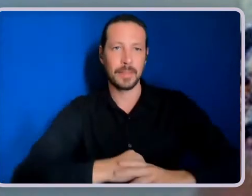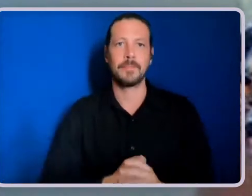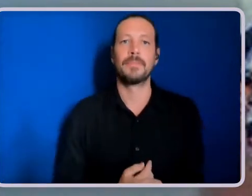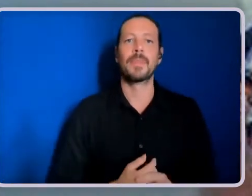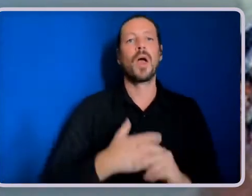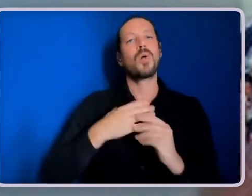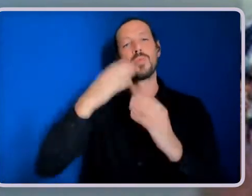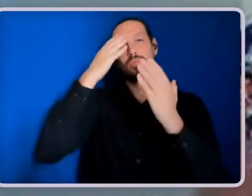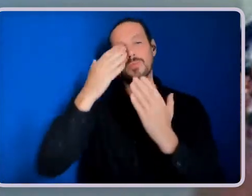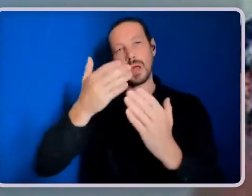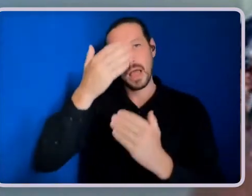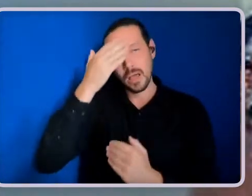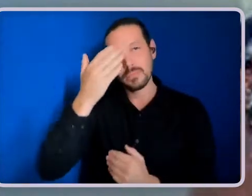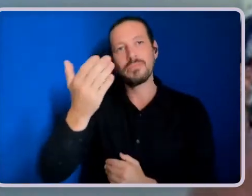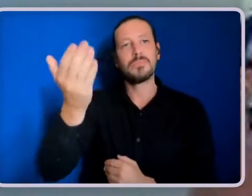emerging.